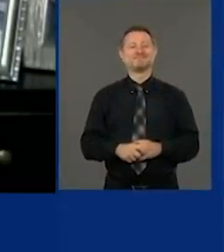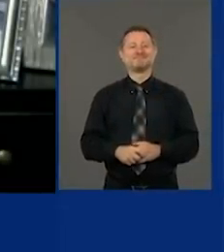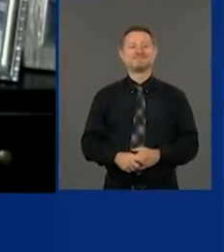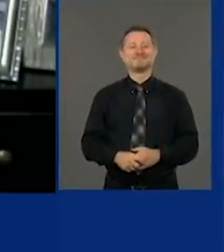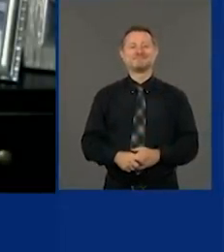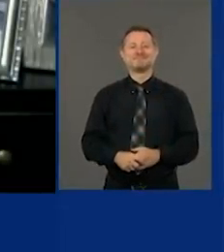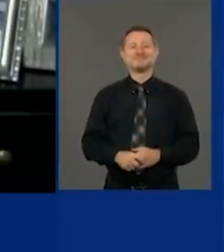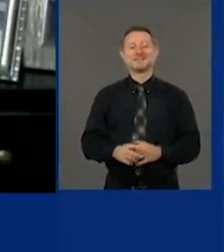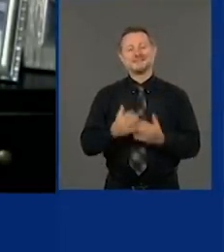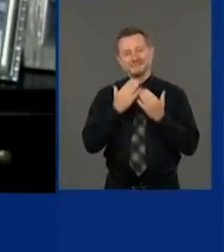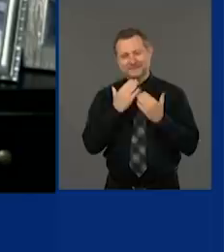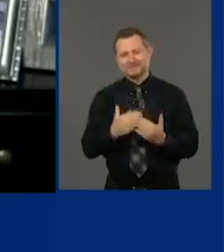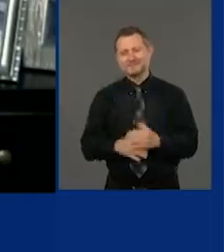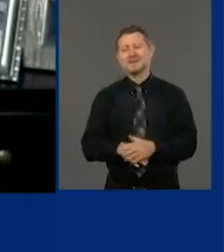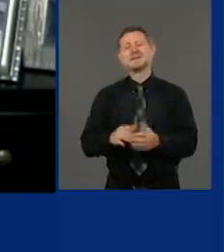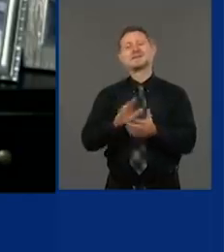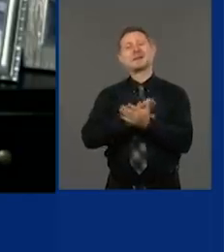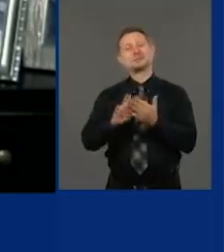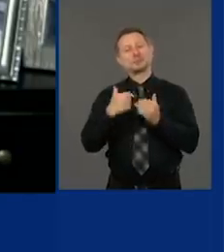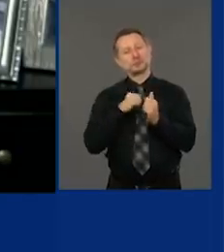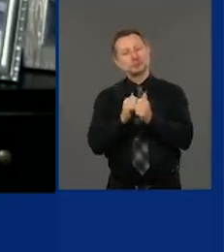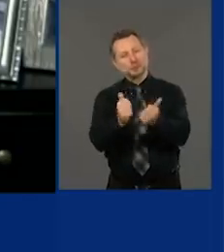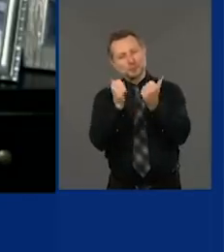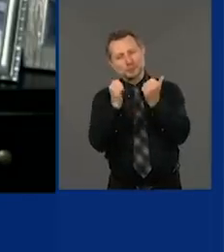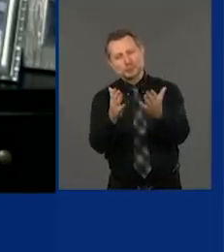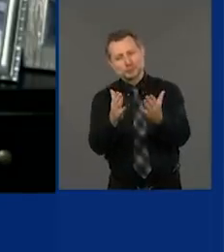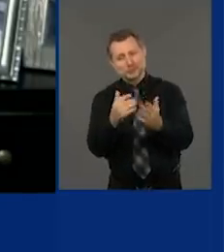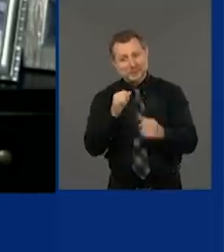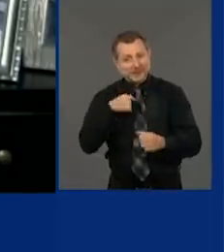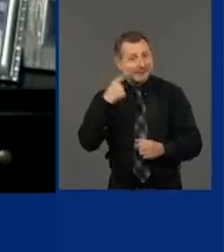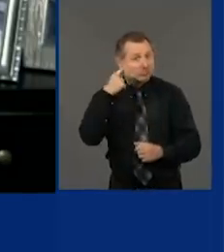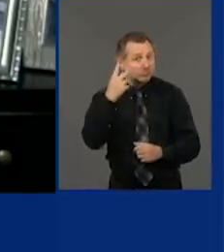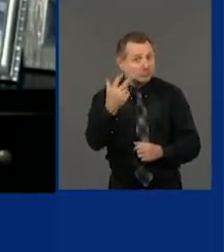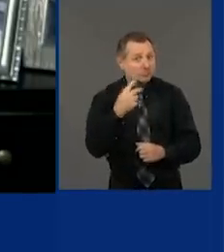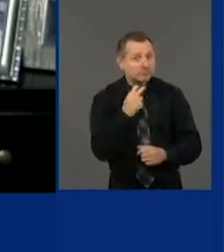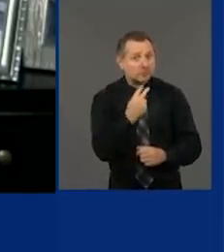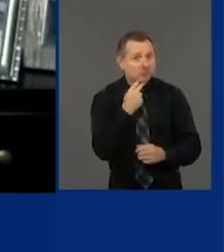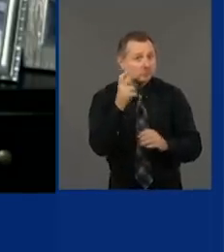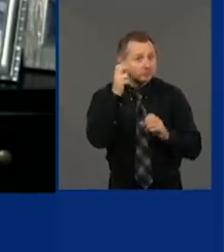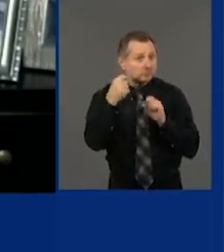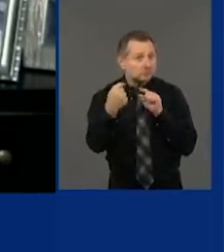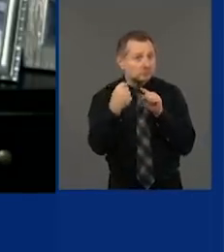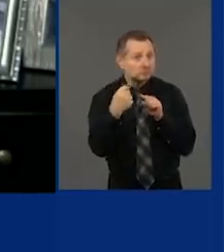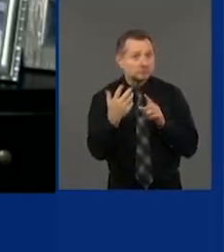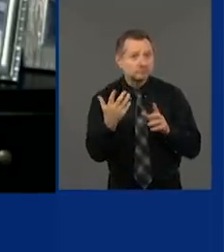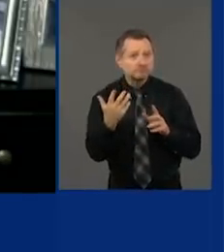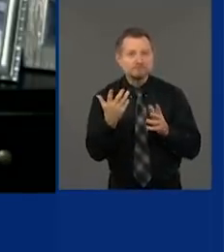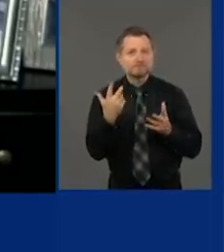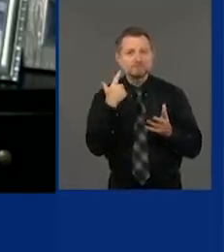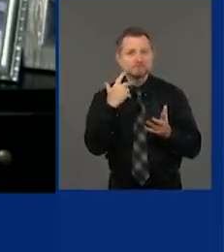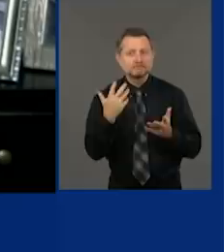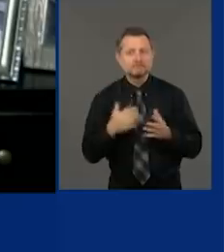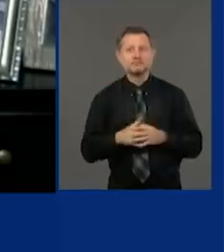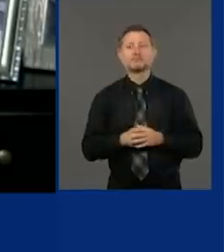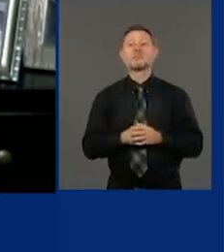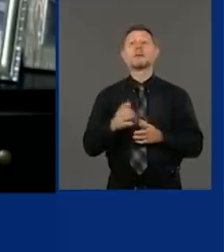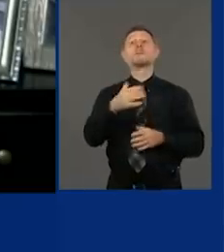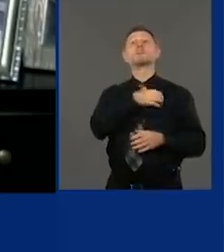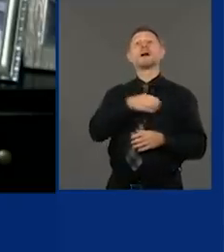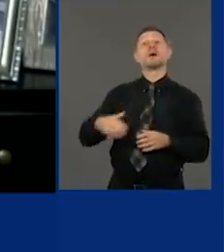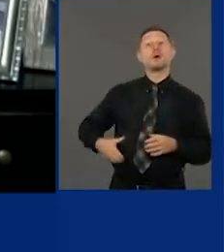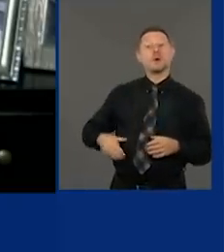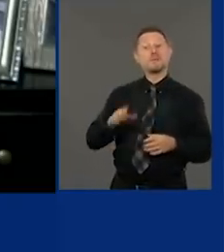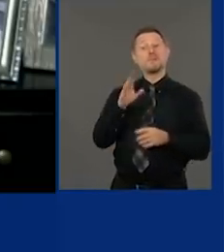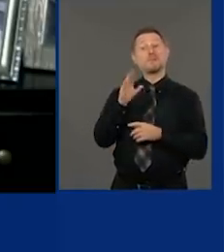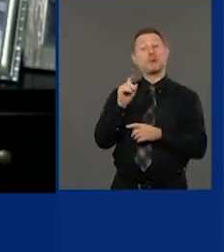Good to be with you. I don't know if the audio is working, so I will buy some time. Mayor Bottoms, we've